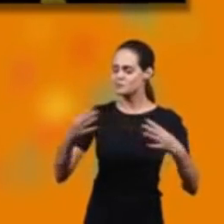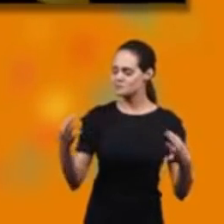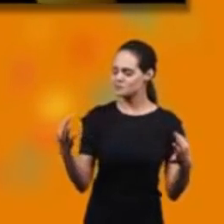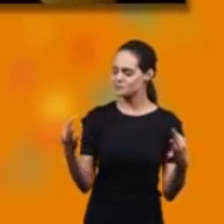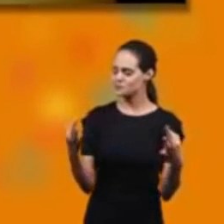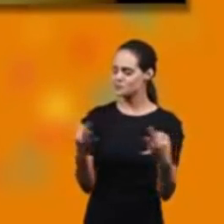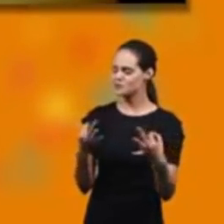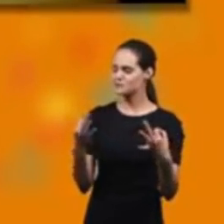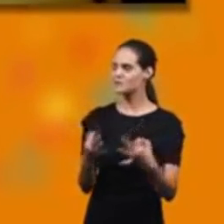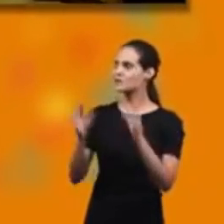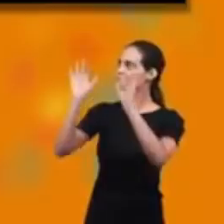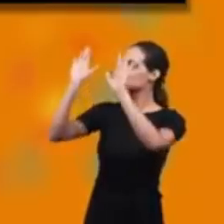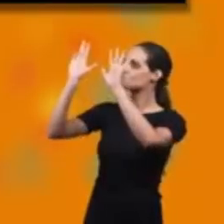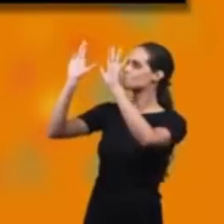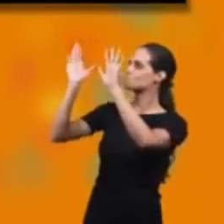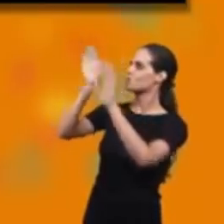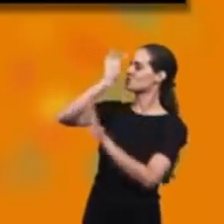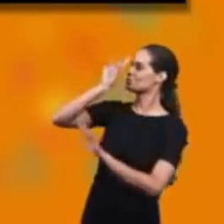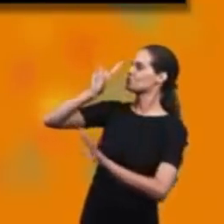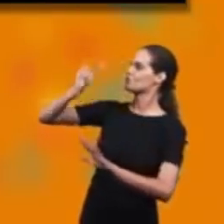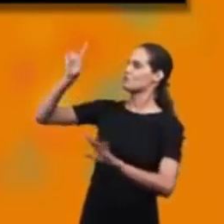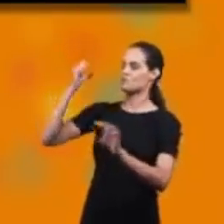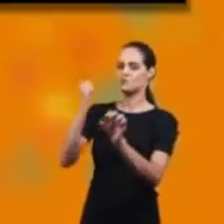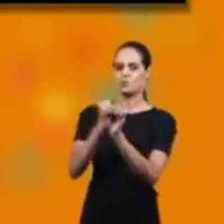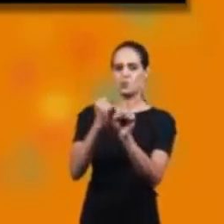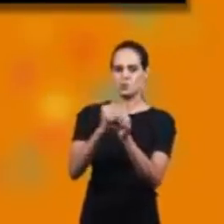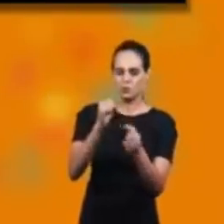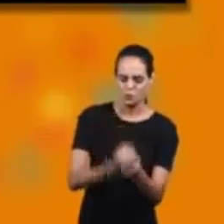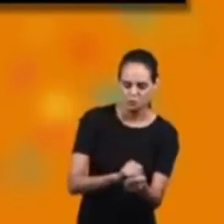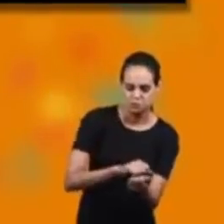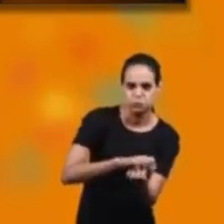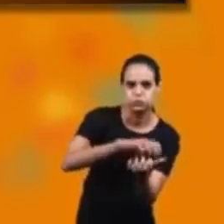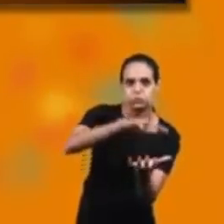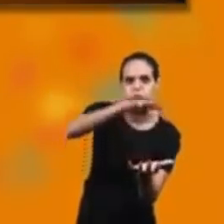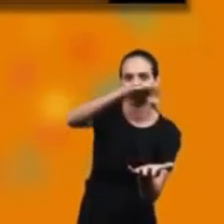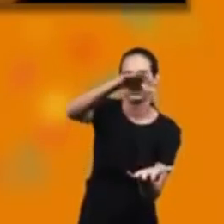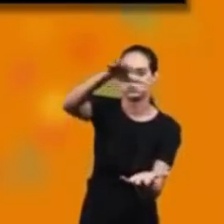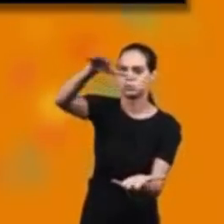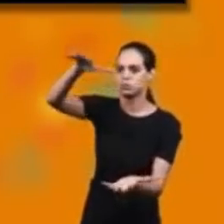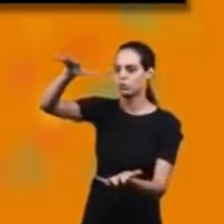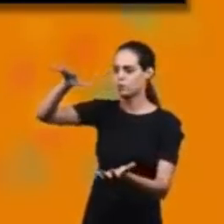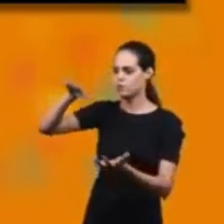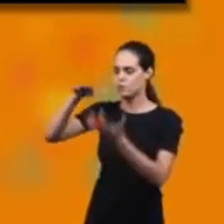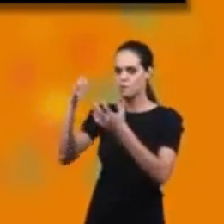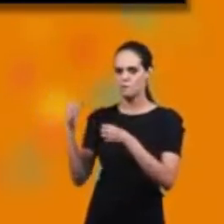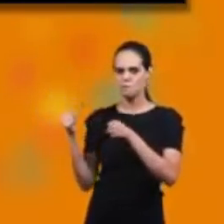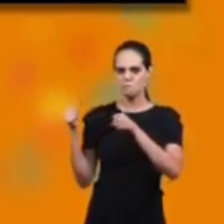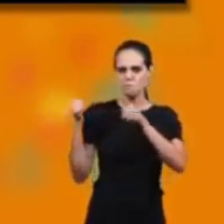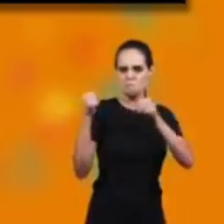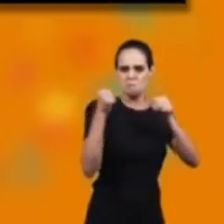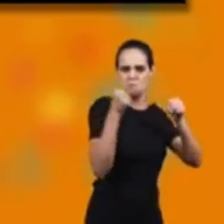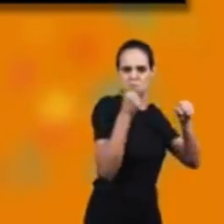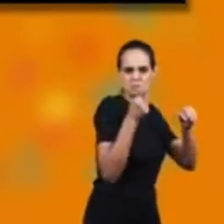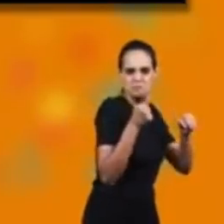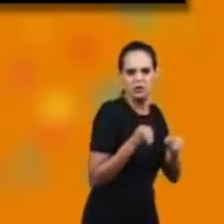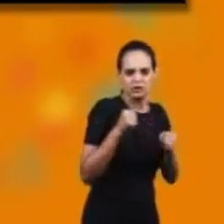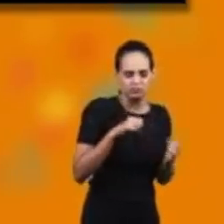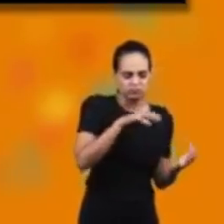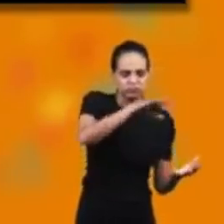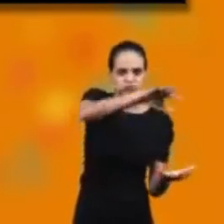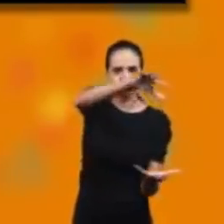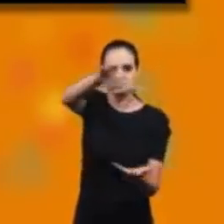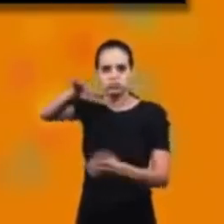Perfect is the work of Your hands With Your power, the earth